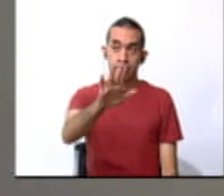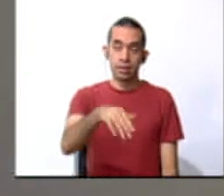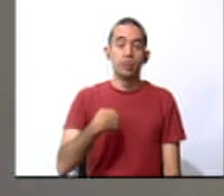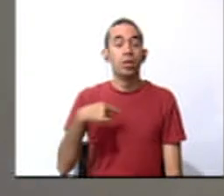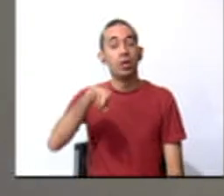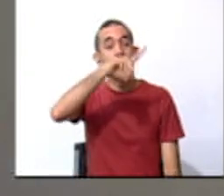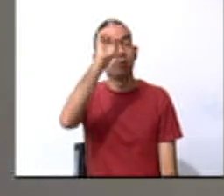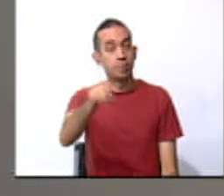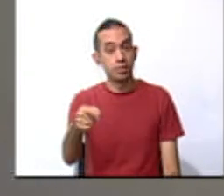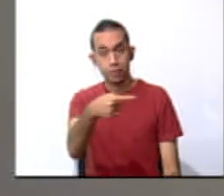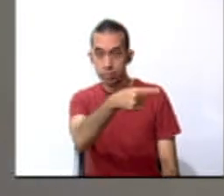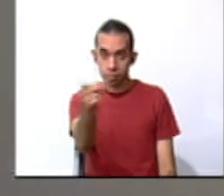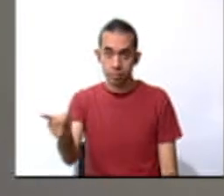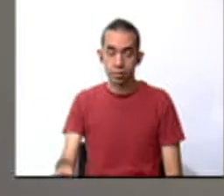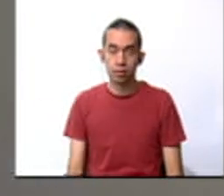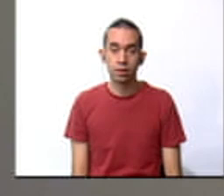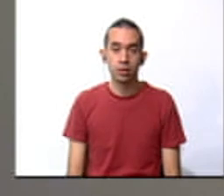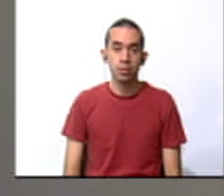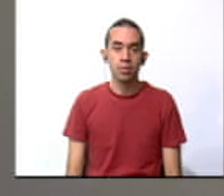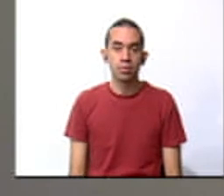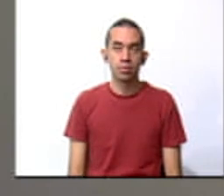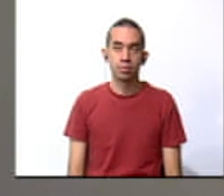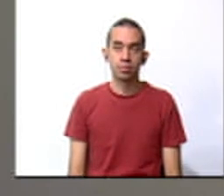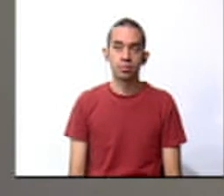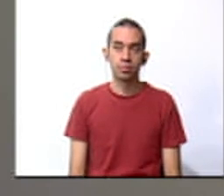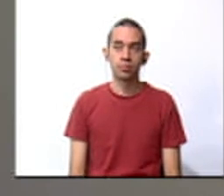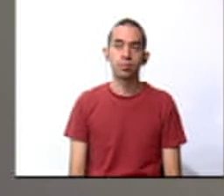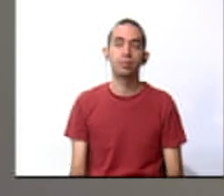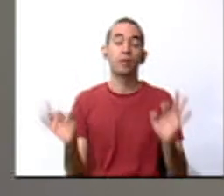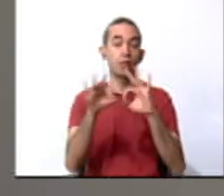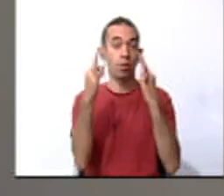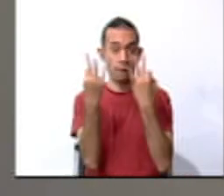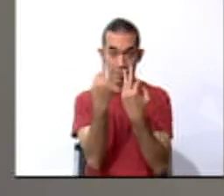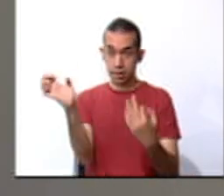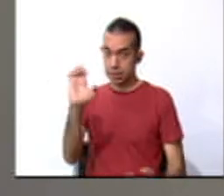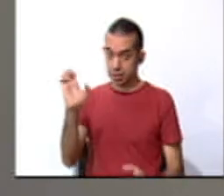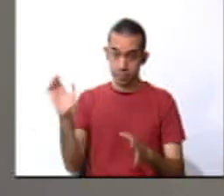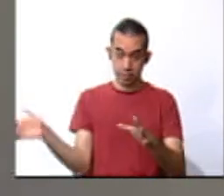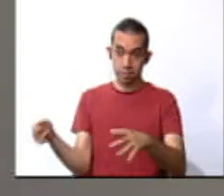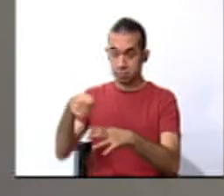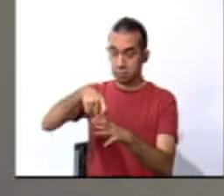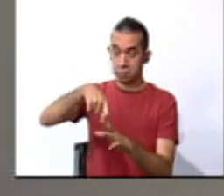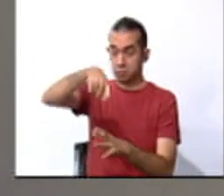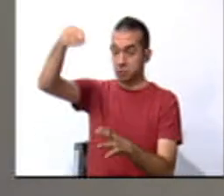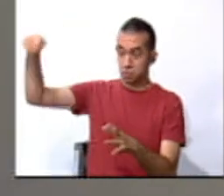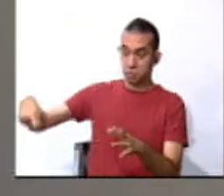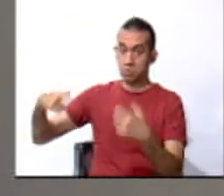some questions for you. Does your family have an emergency kit?